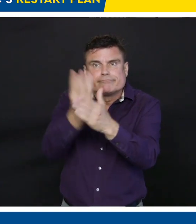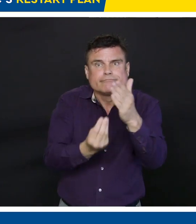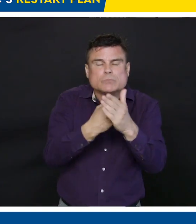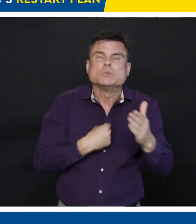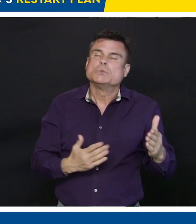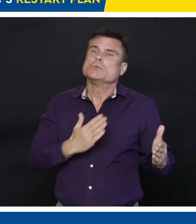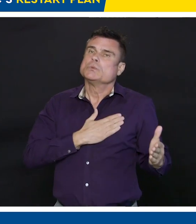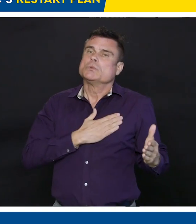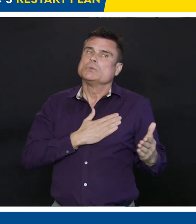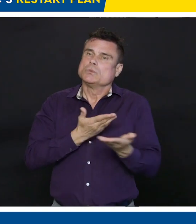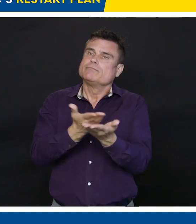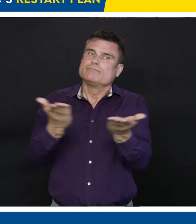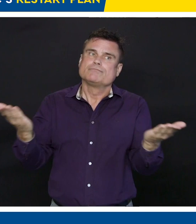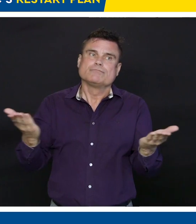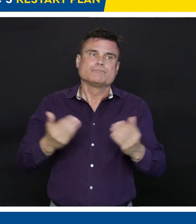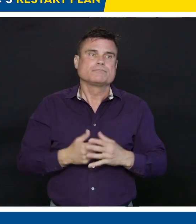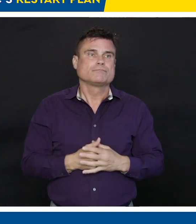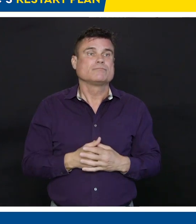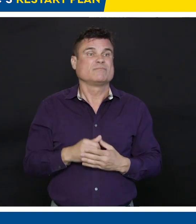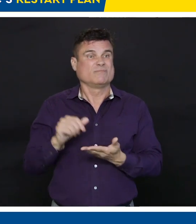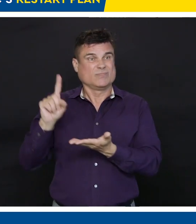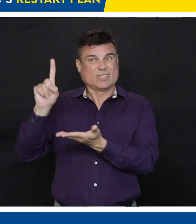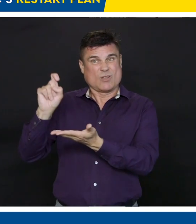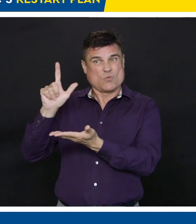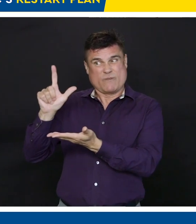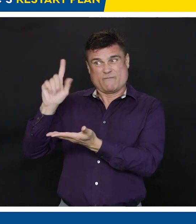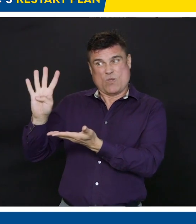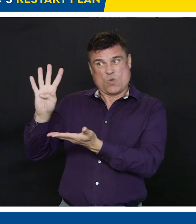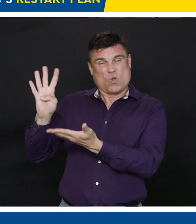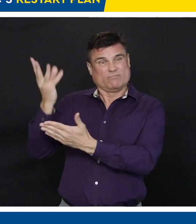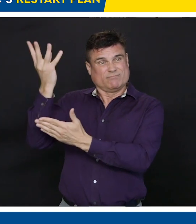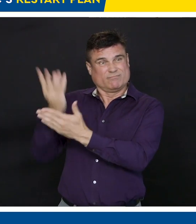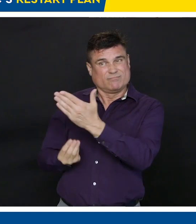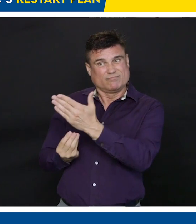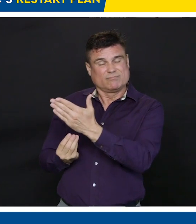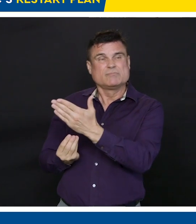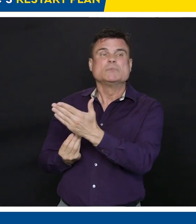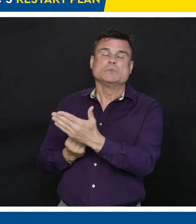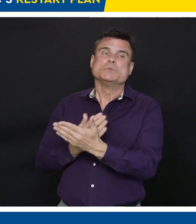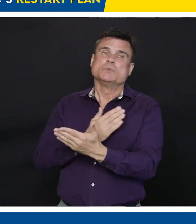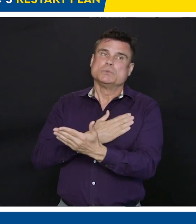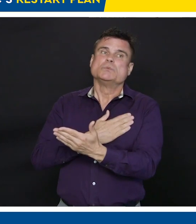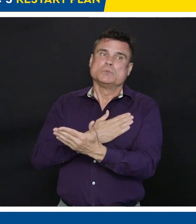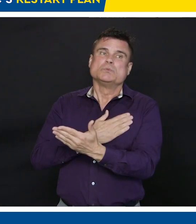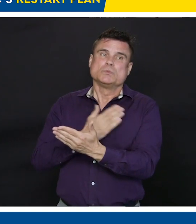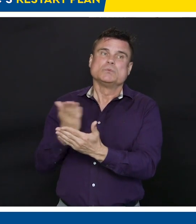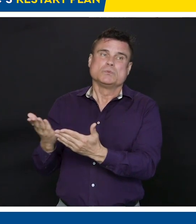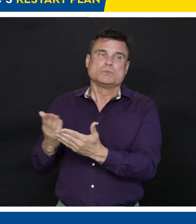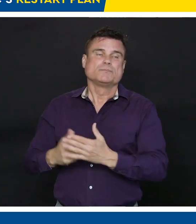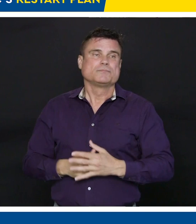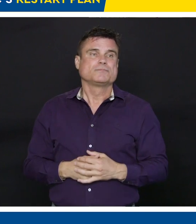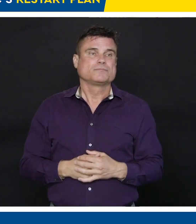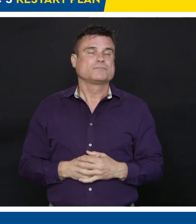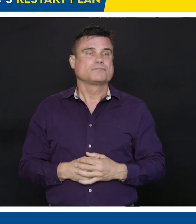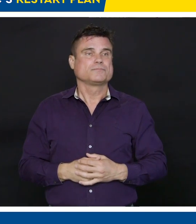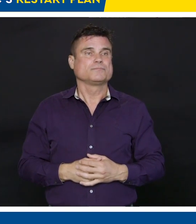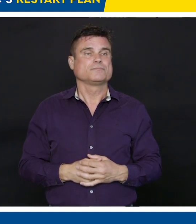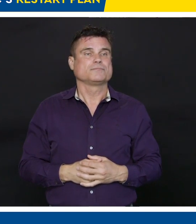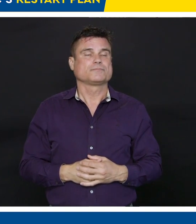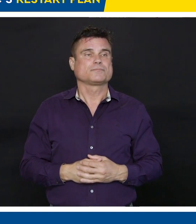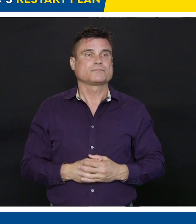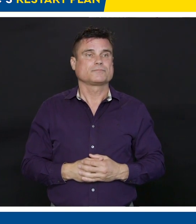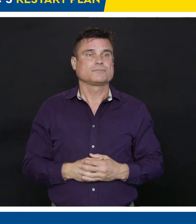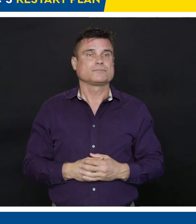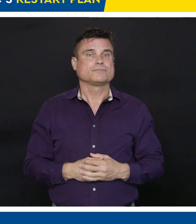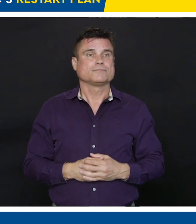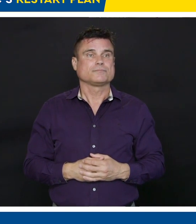instead, there at the last minutes, were health care providers, putting themselves at risk to comfort those who we've left